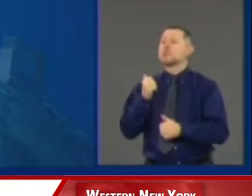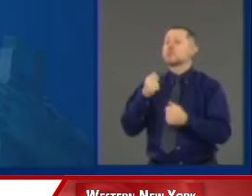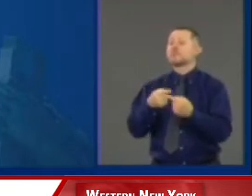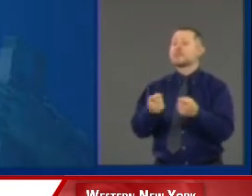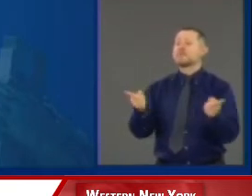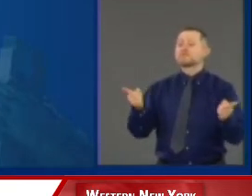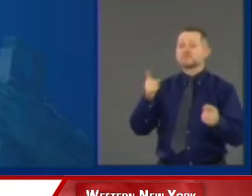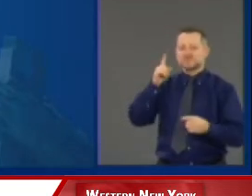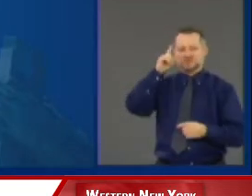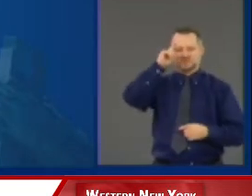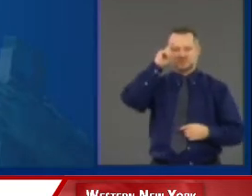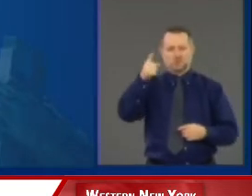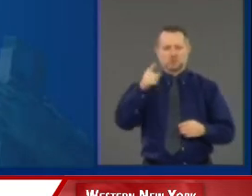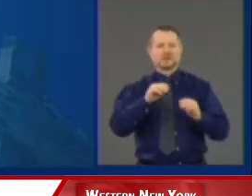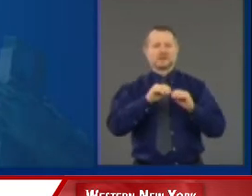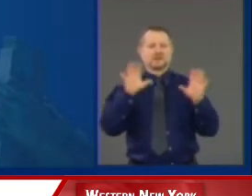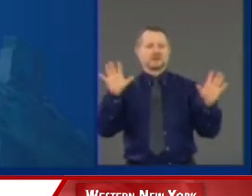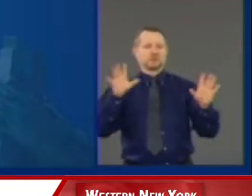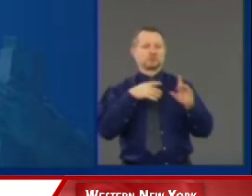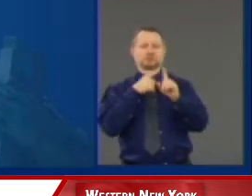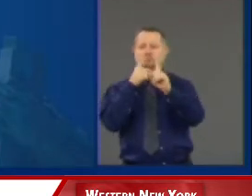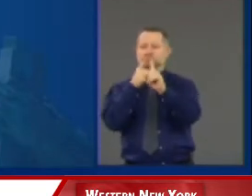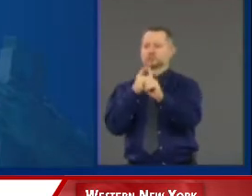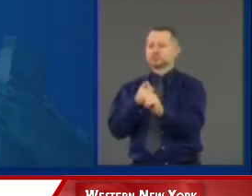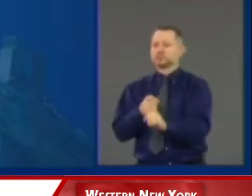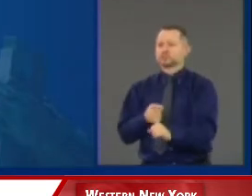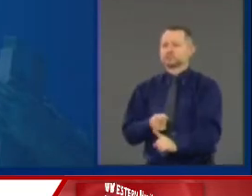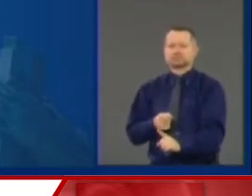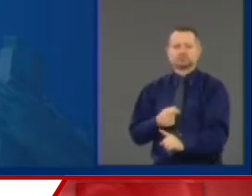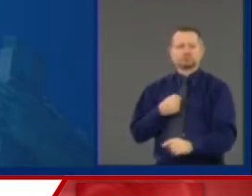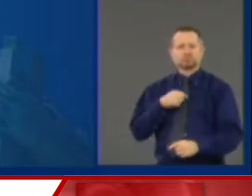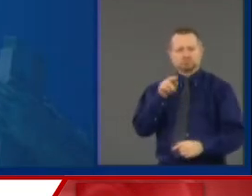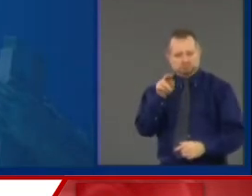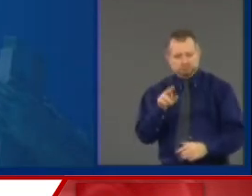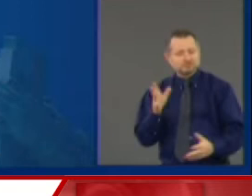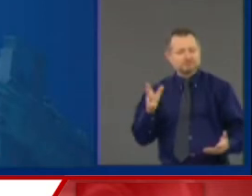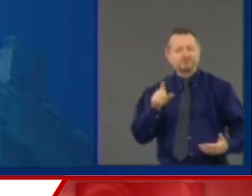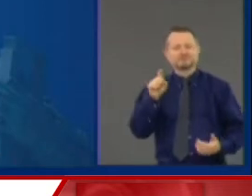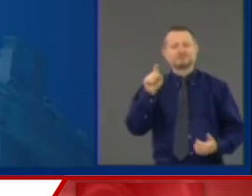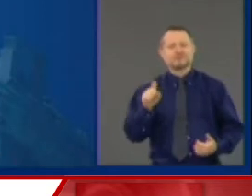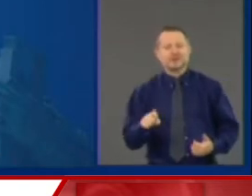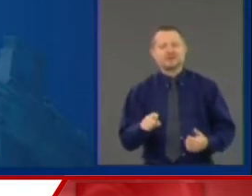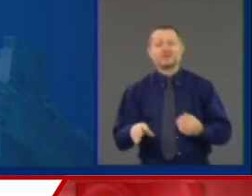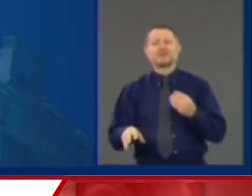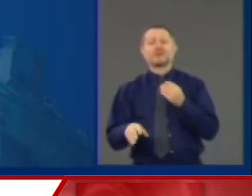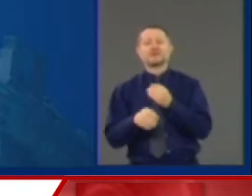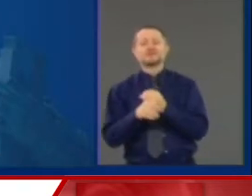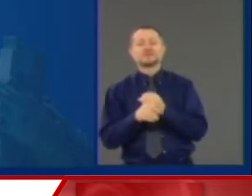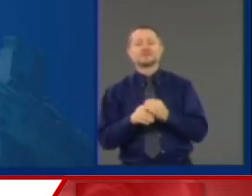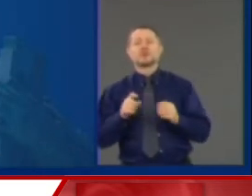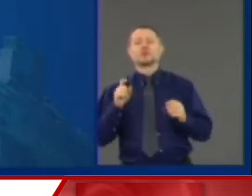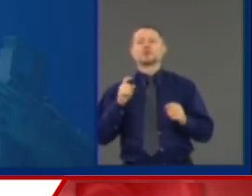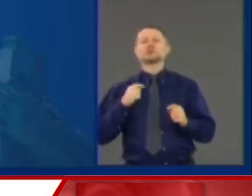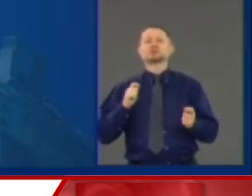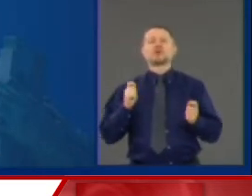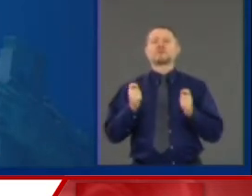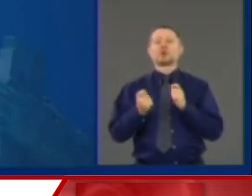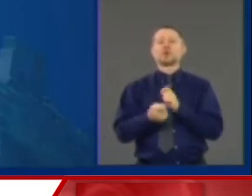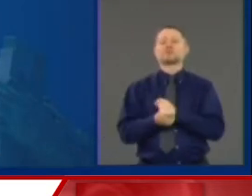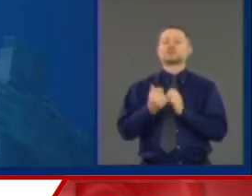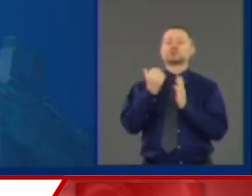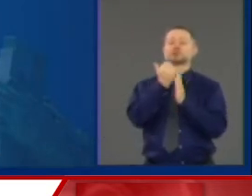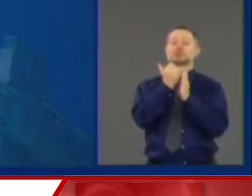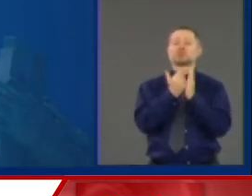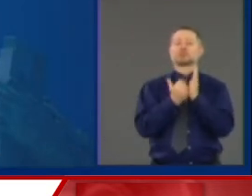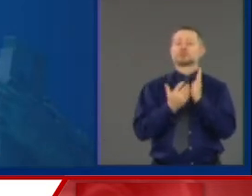point. But you have to add the positive reform agenda that